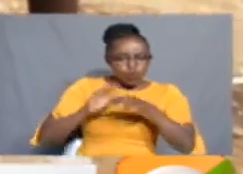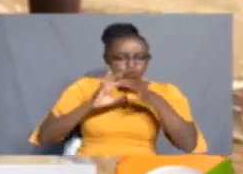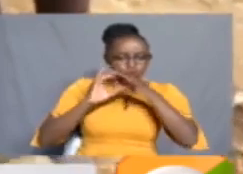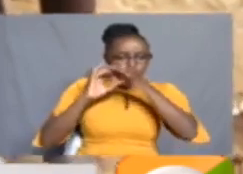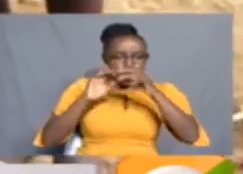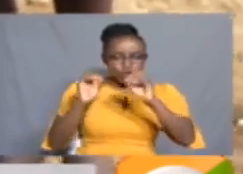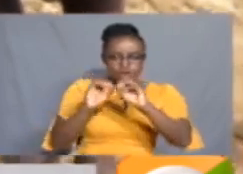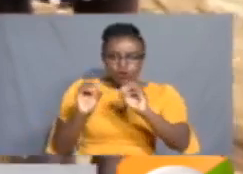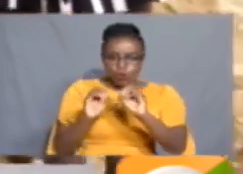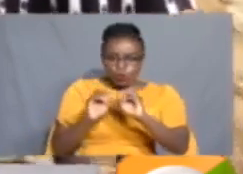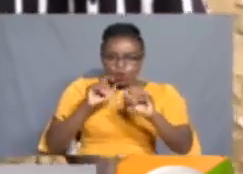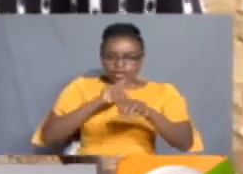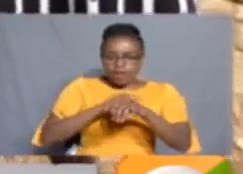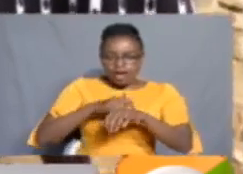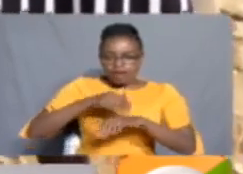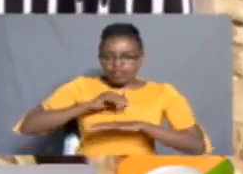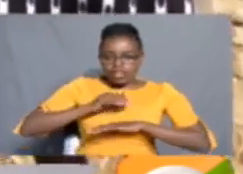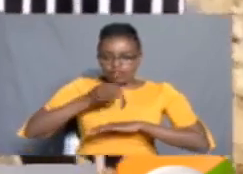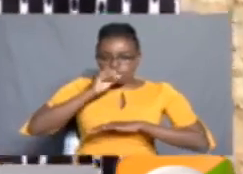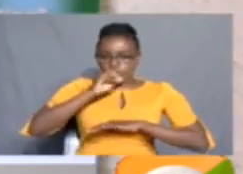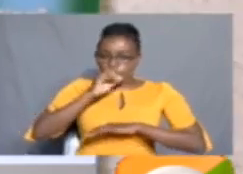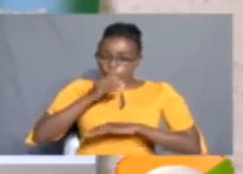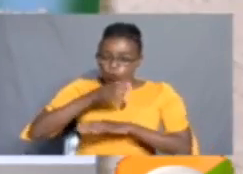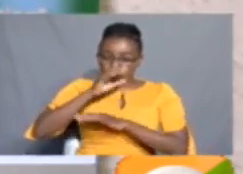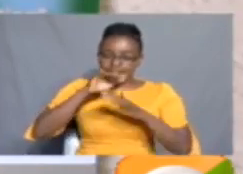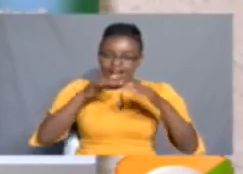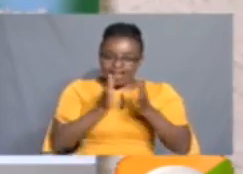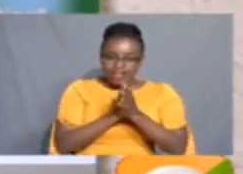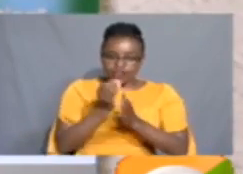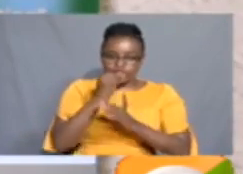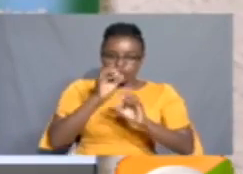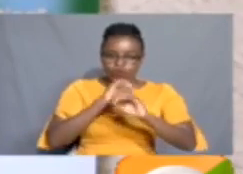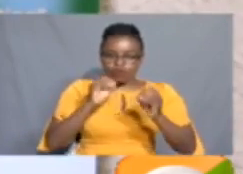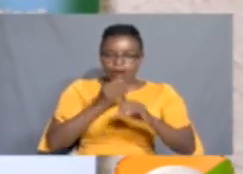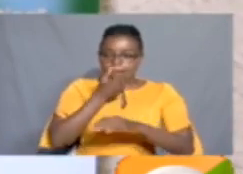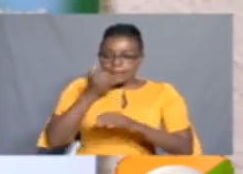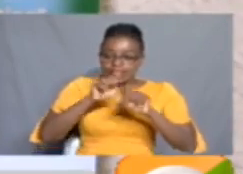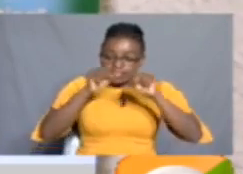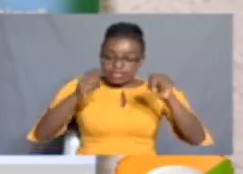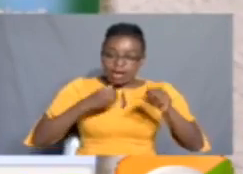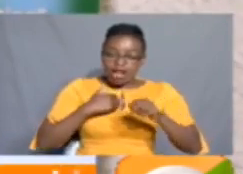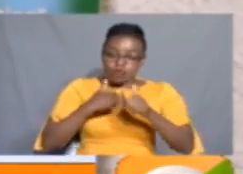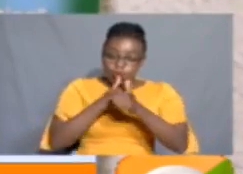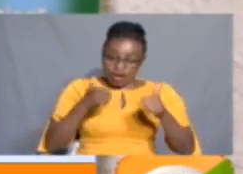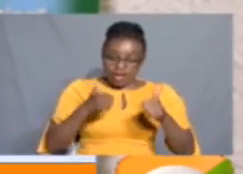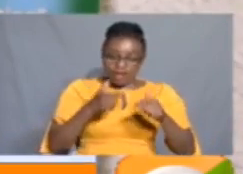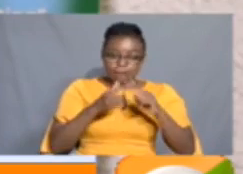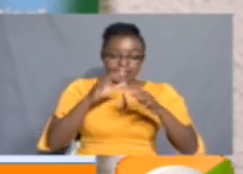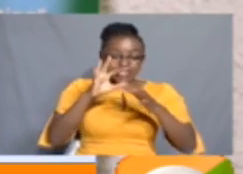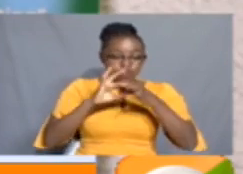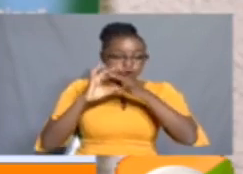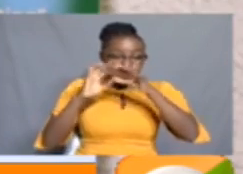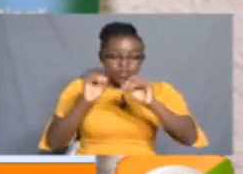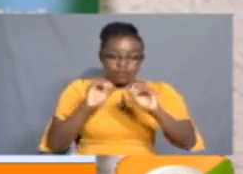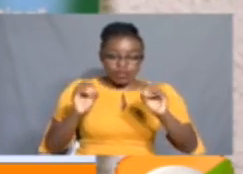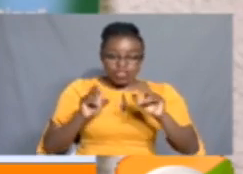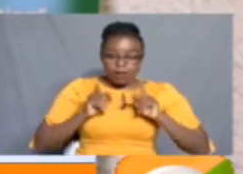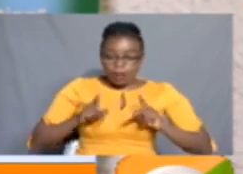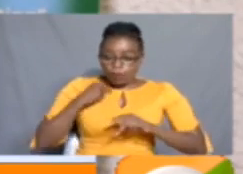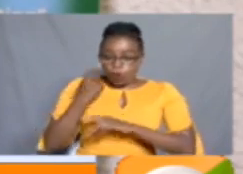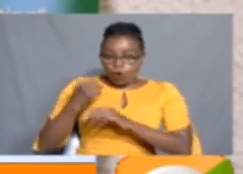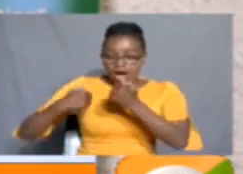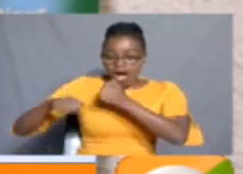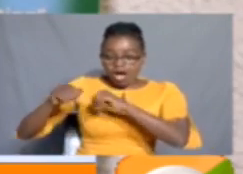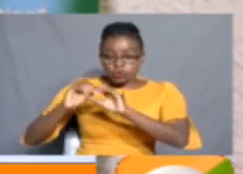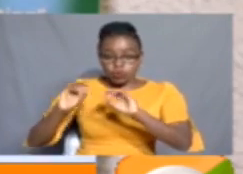in the face of acute water and food deficits. So you can have the best system in the world, but if you are not coordinated, if those who are supposed to act at the same time